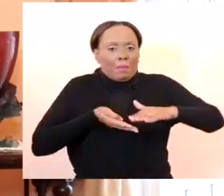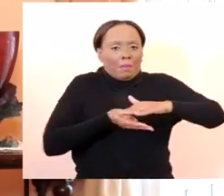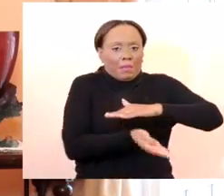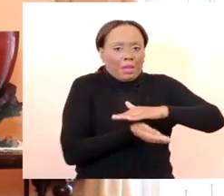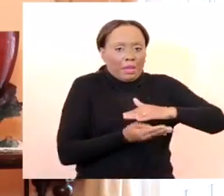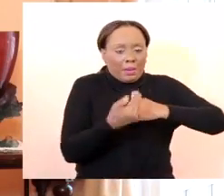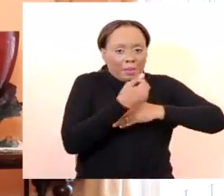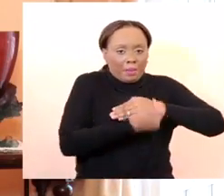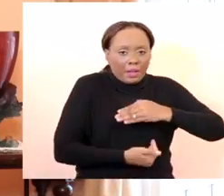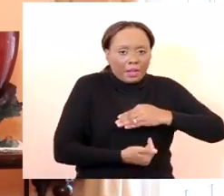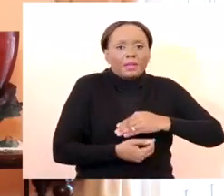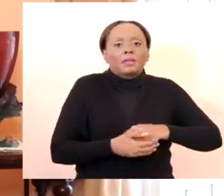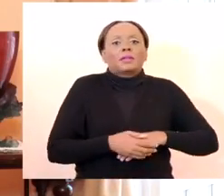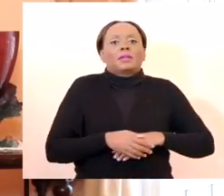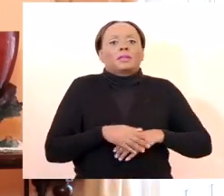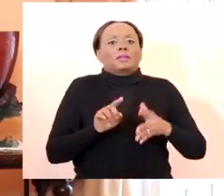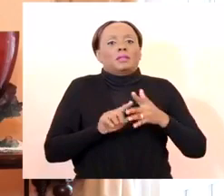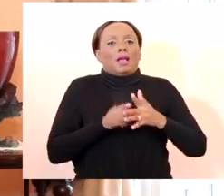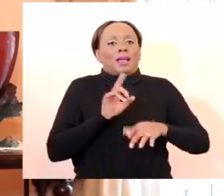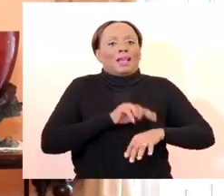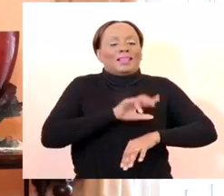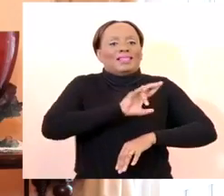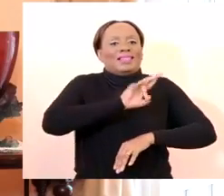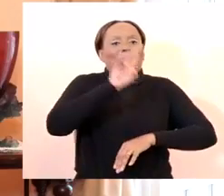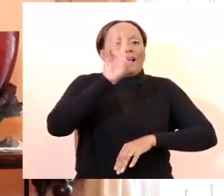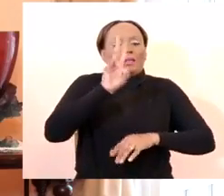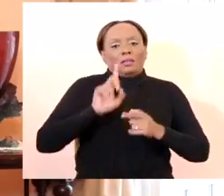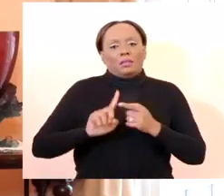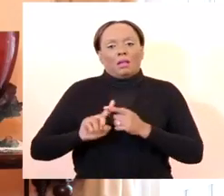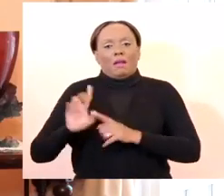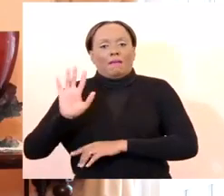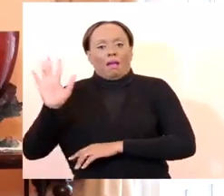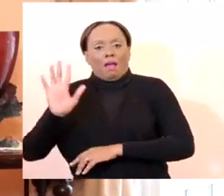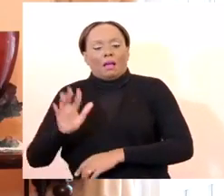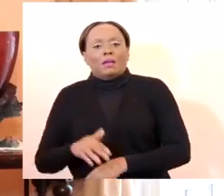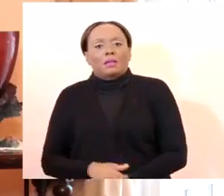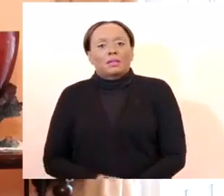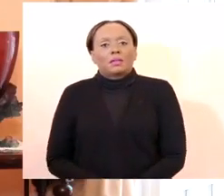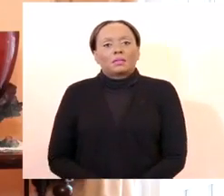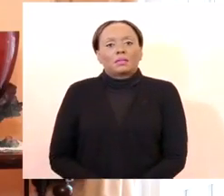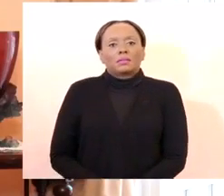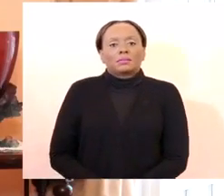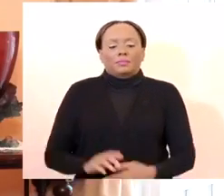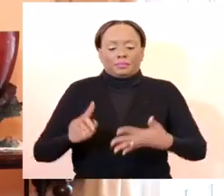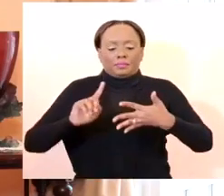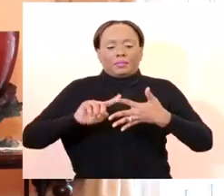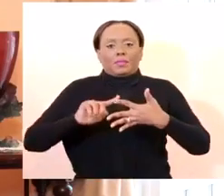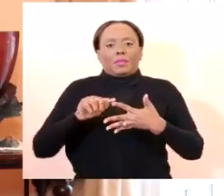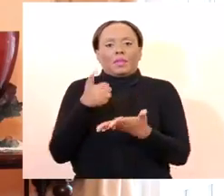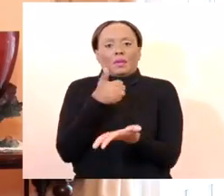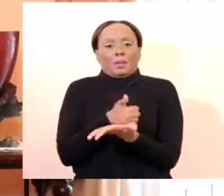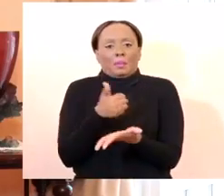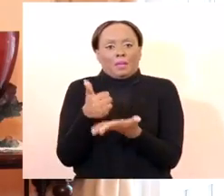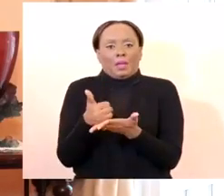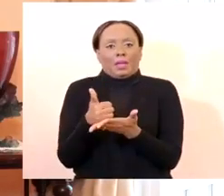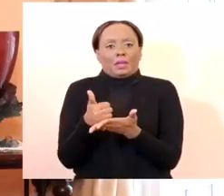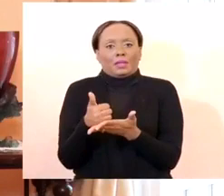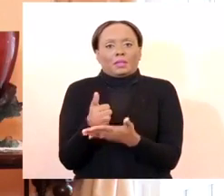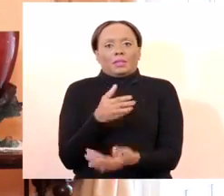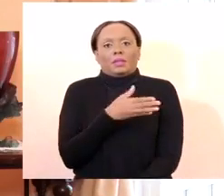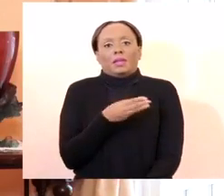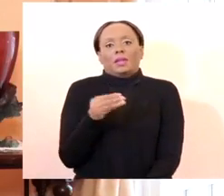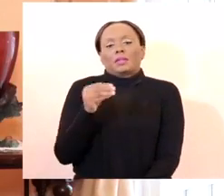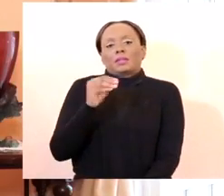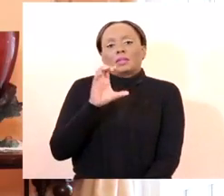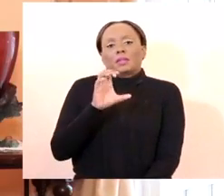financial arrangements that have to continue, we are going to allow banks and credit unions for the first